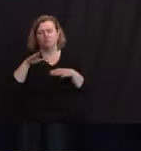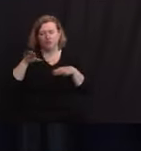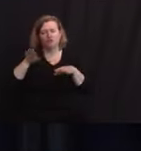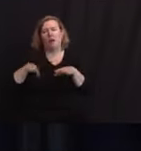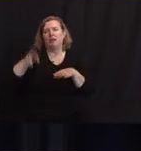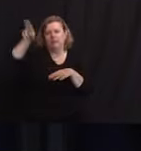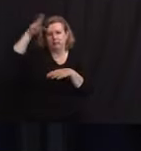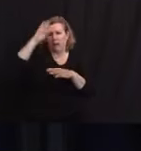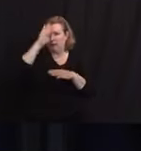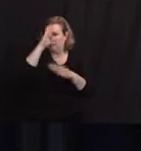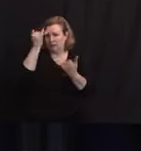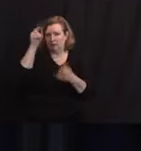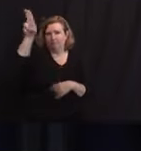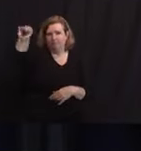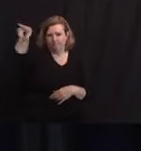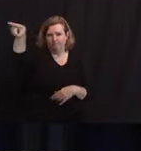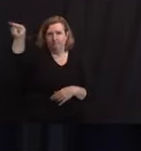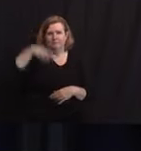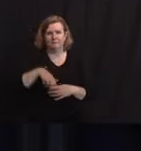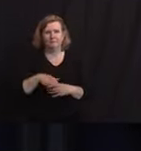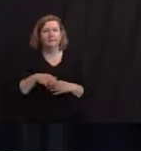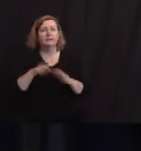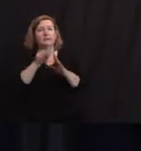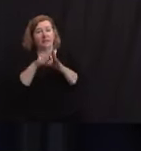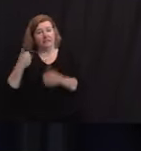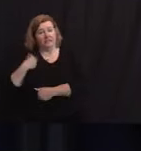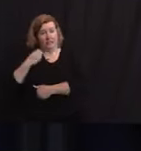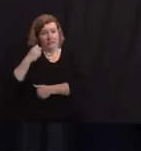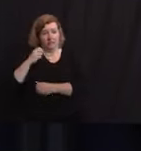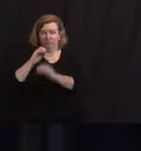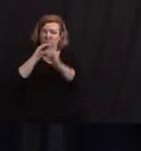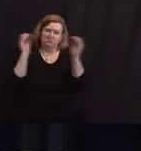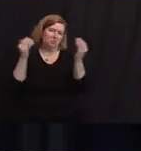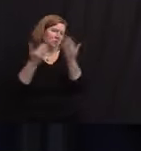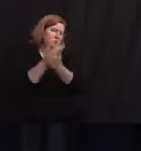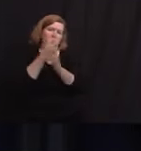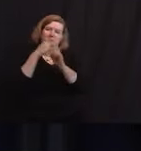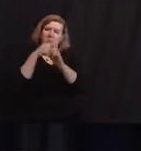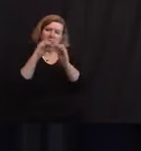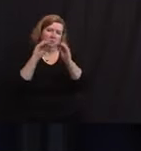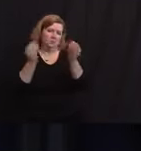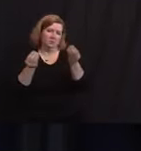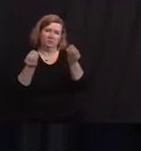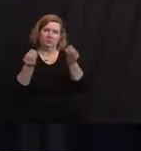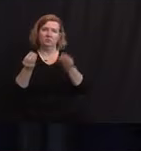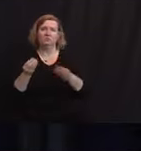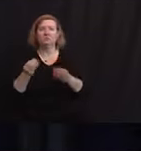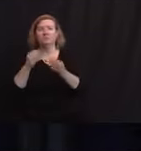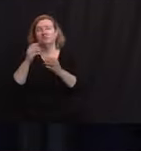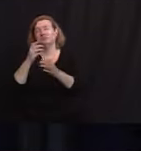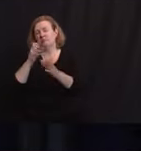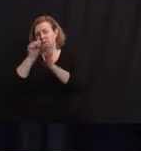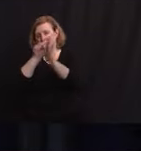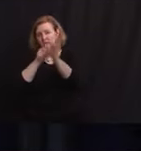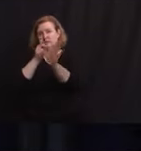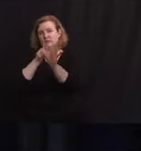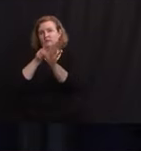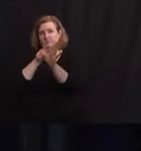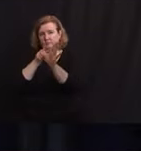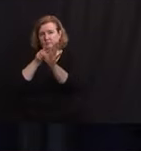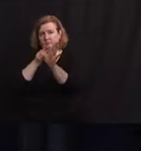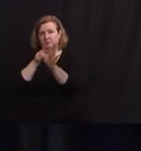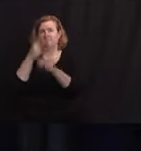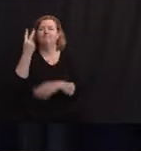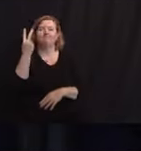At the state's veterans' homes, there are no new cases among residents. At the state's psychiatric hospitals, there are two new